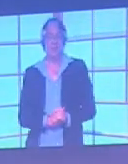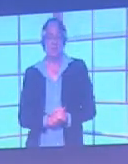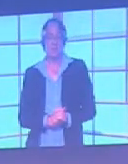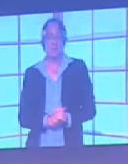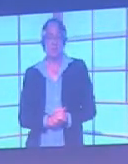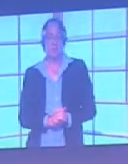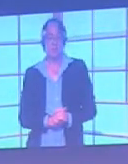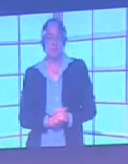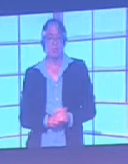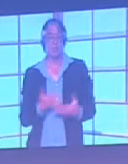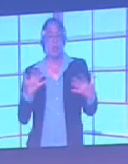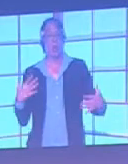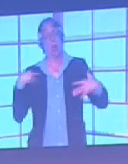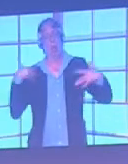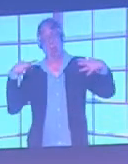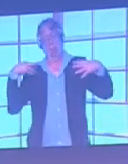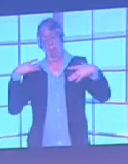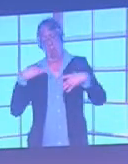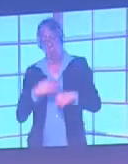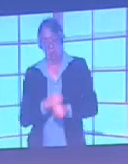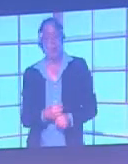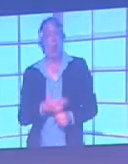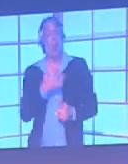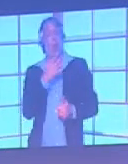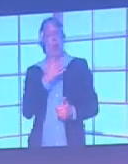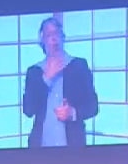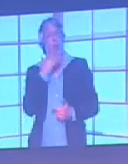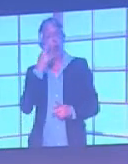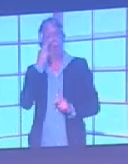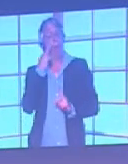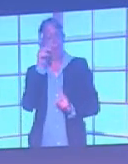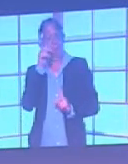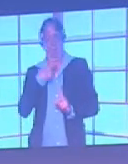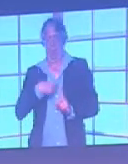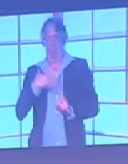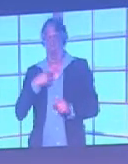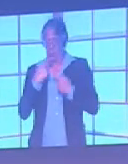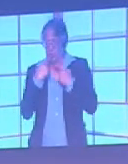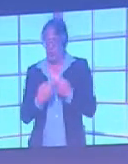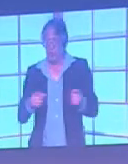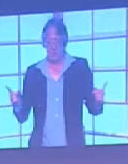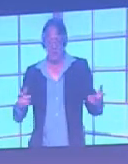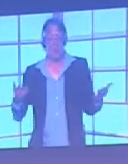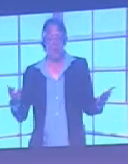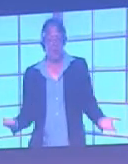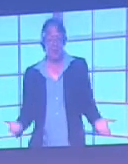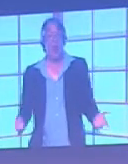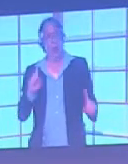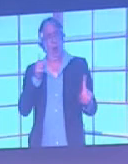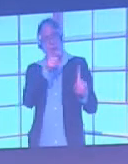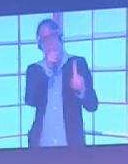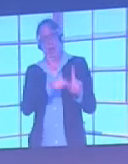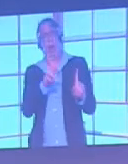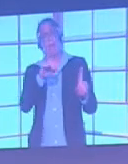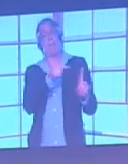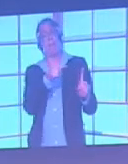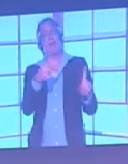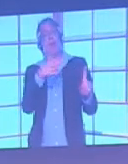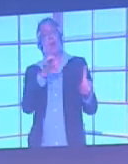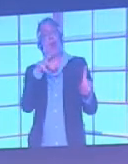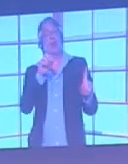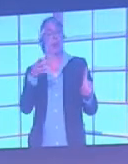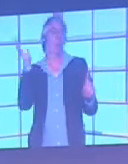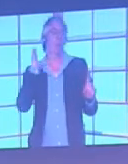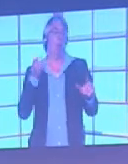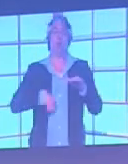So what do colour blind people want to tell you? I quizzed Matt Holland who is a former Republic of Ireland player